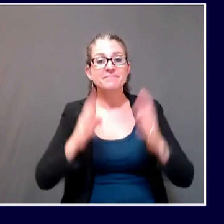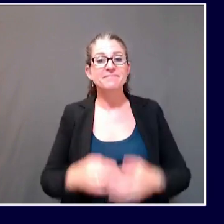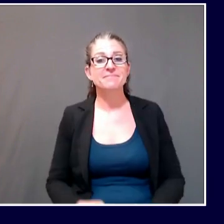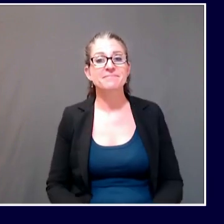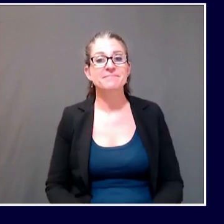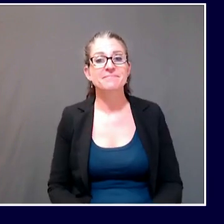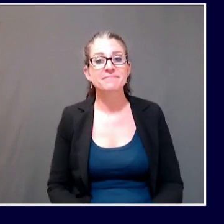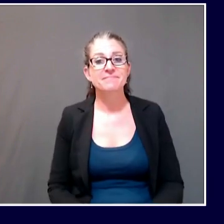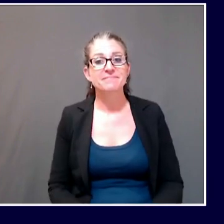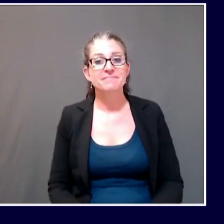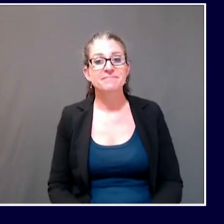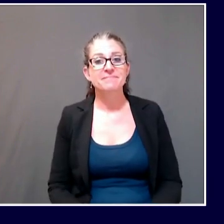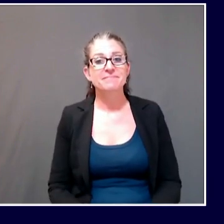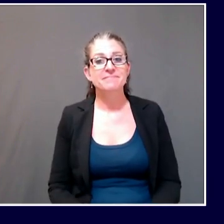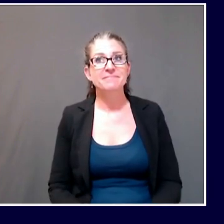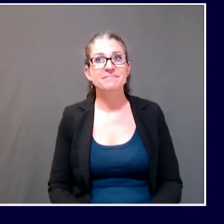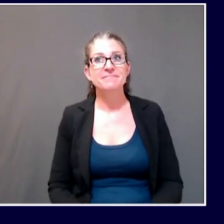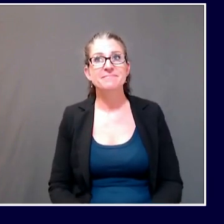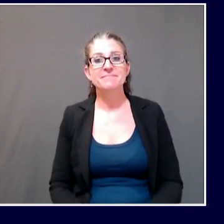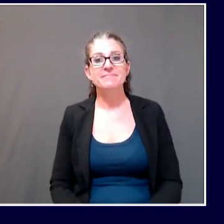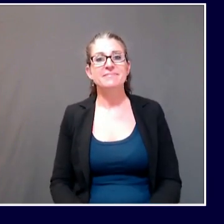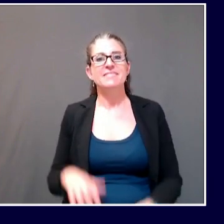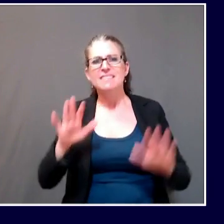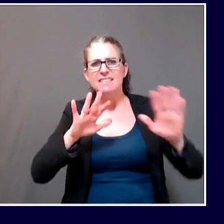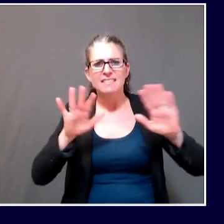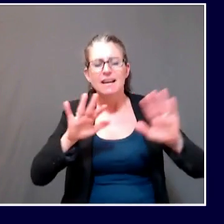And you're on mute. No, I'm not. Okay.